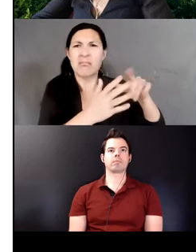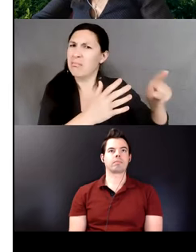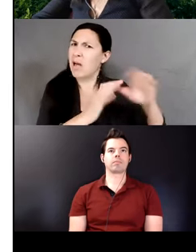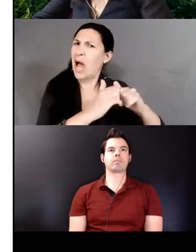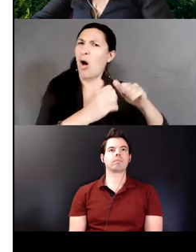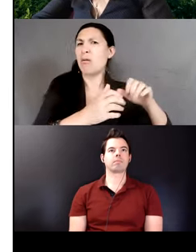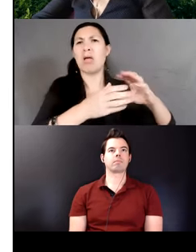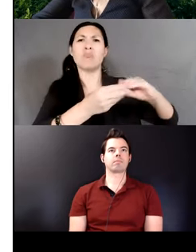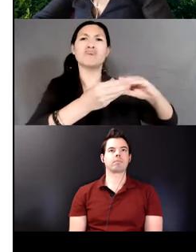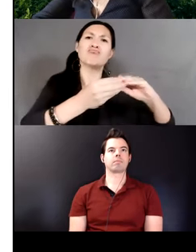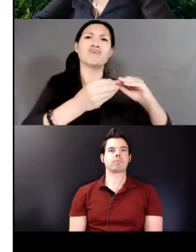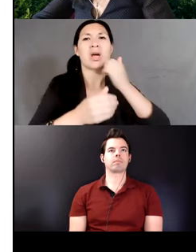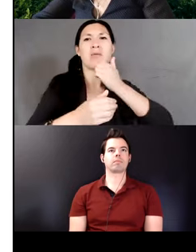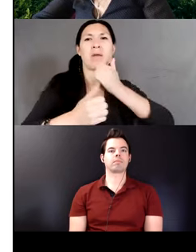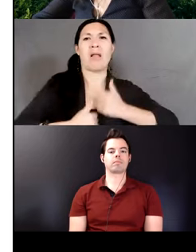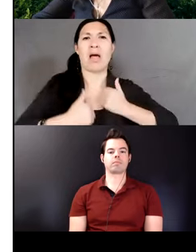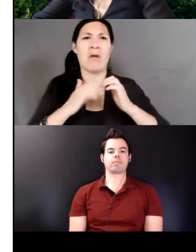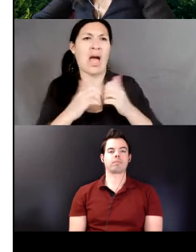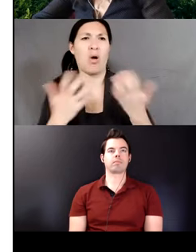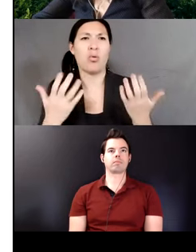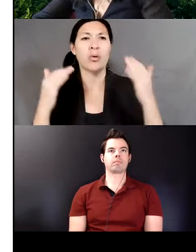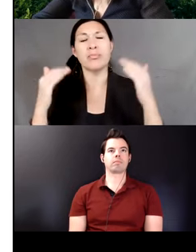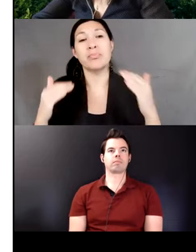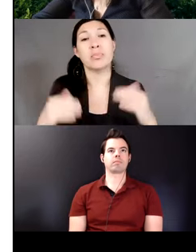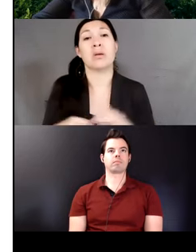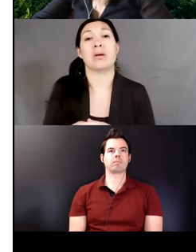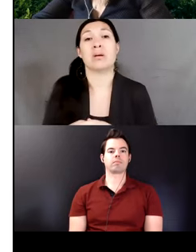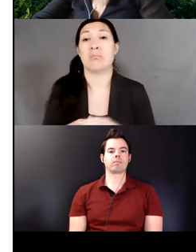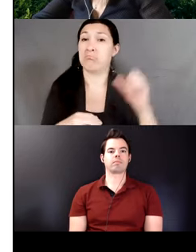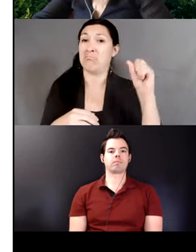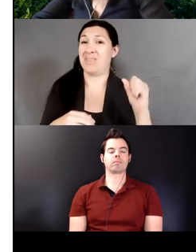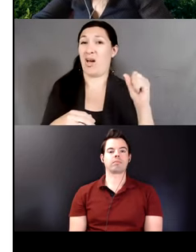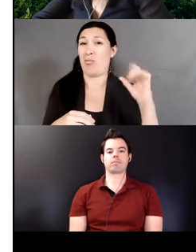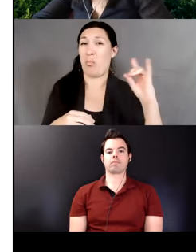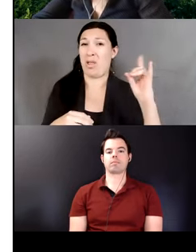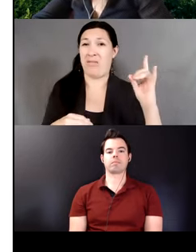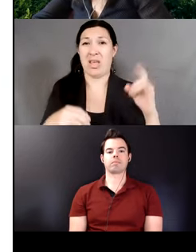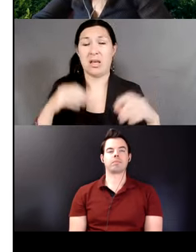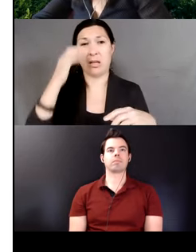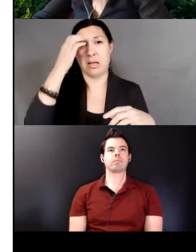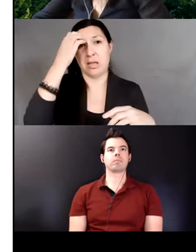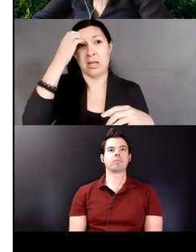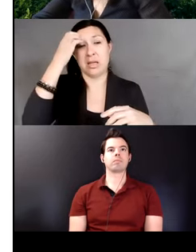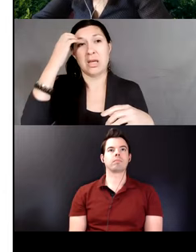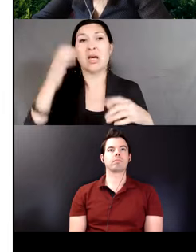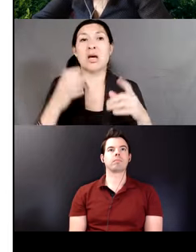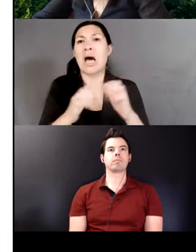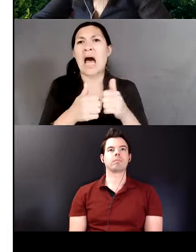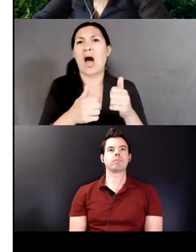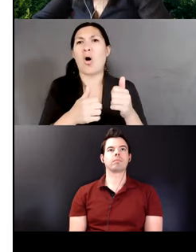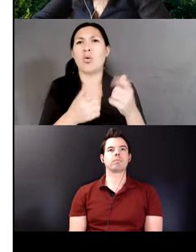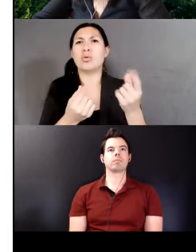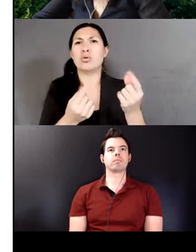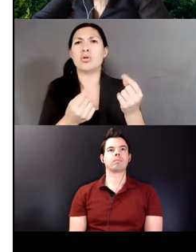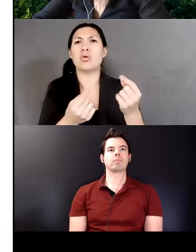Indeed, studies on South Bolivian Quechua normally went through elicitation. This means mediated through